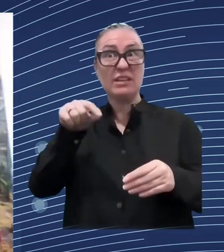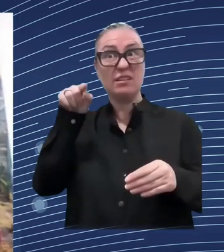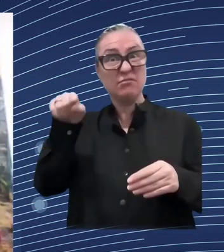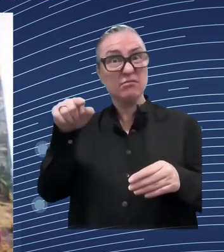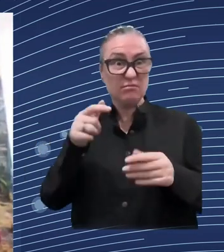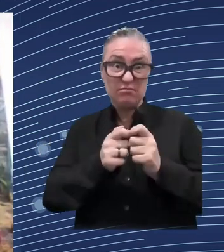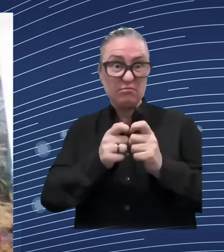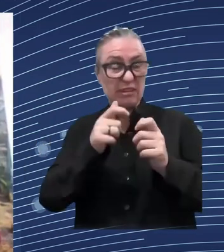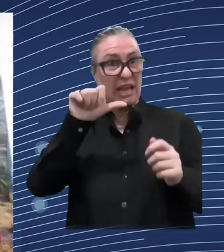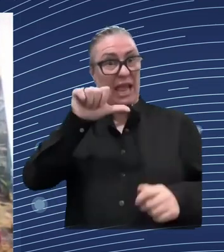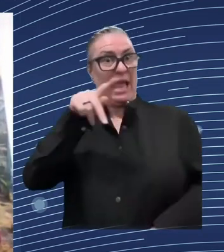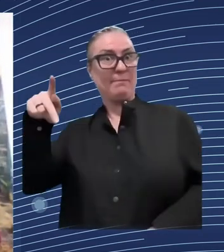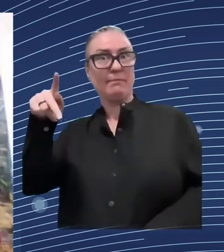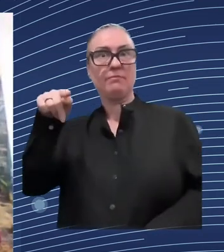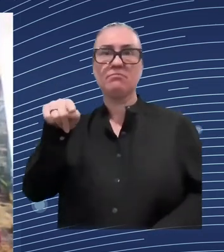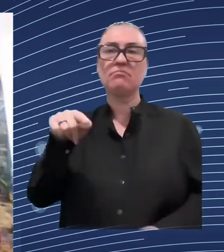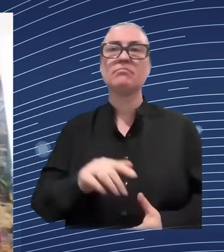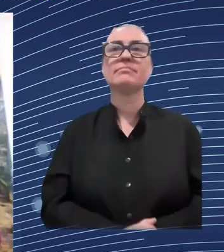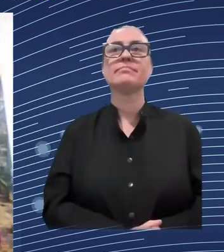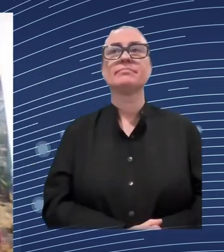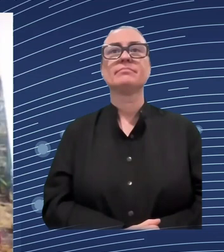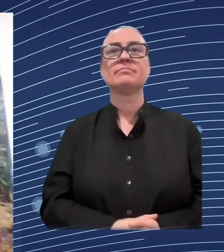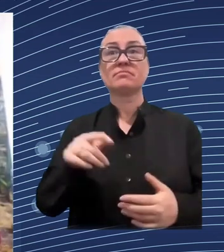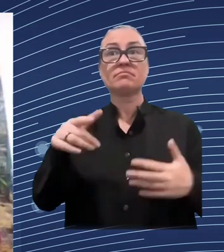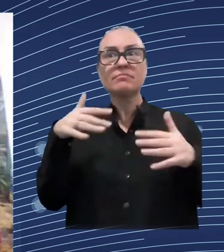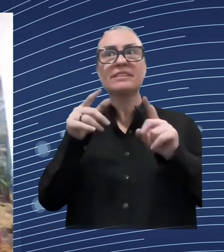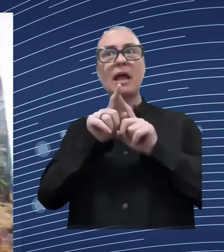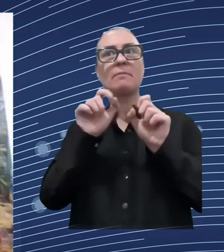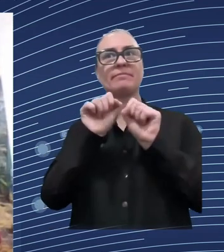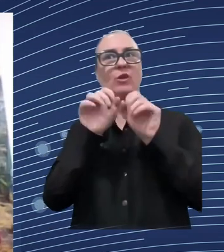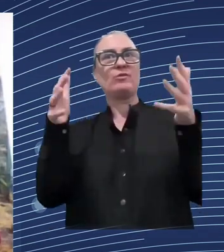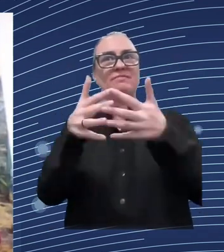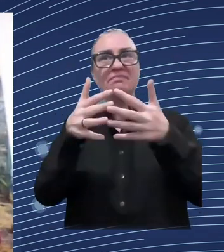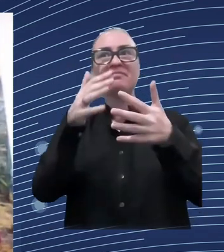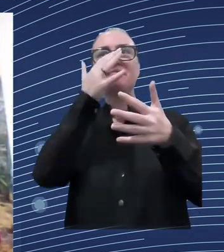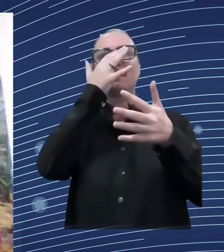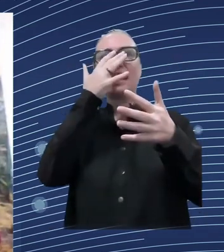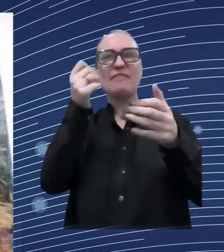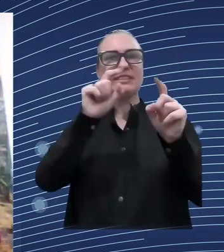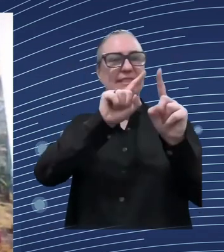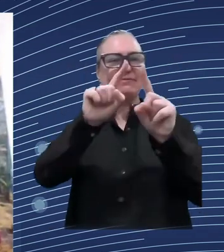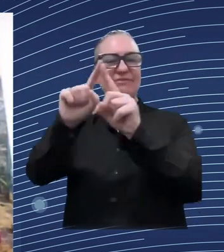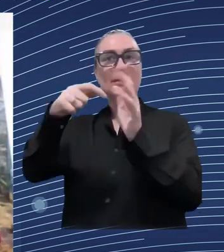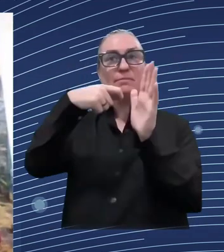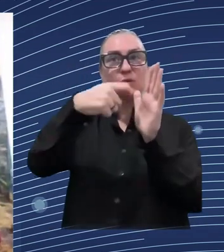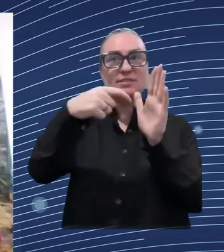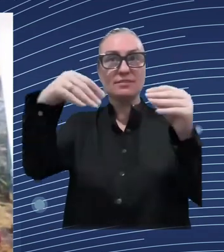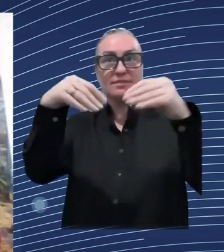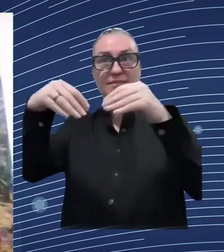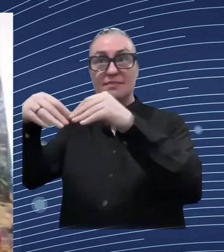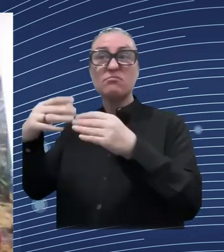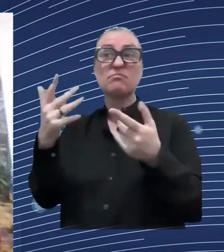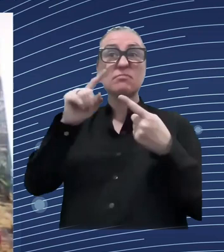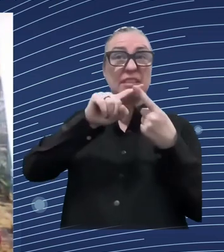uh de-education and de-education is the next stage of the evolution of the digital